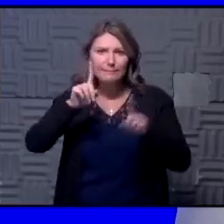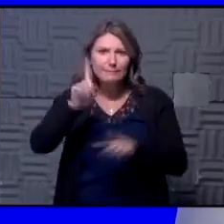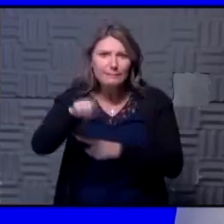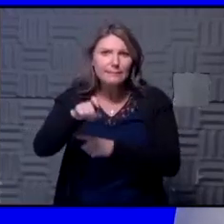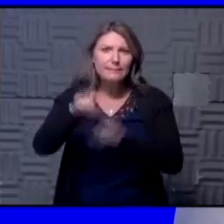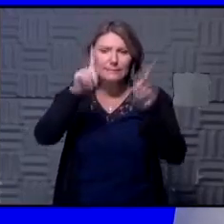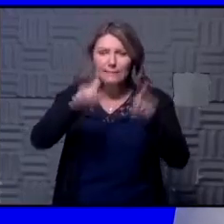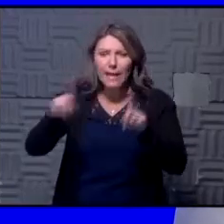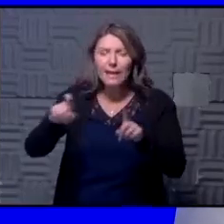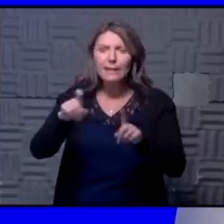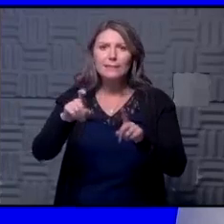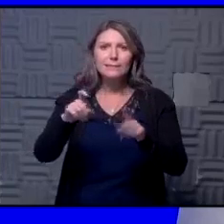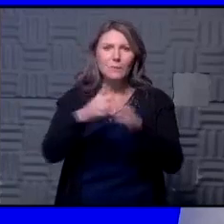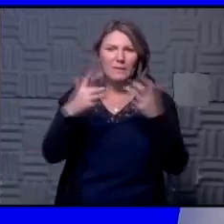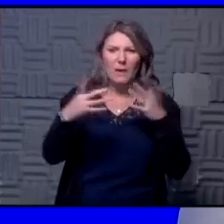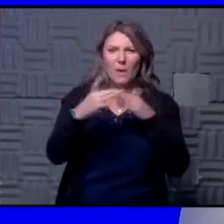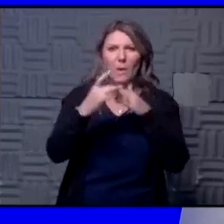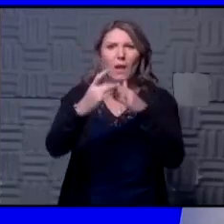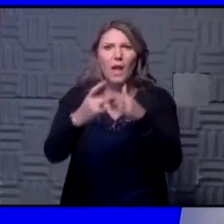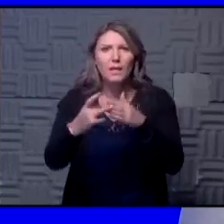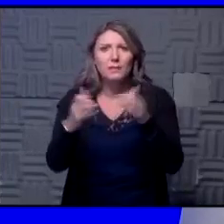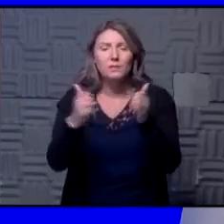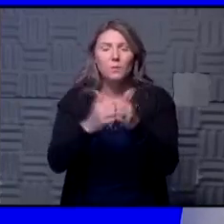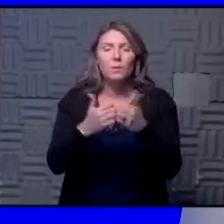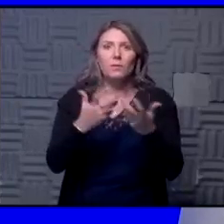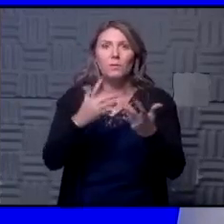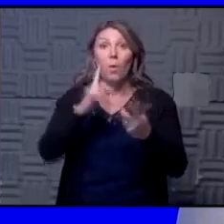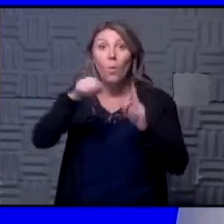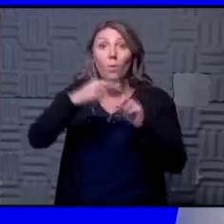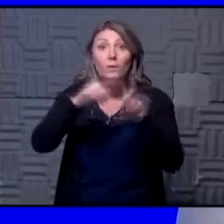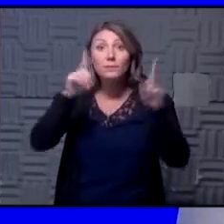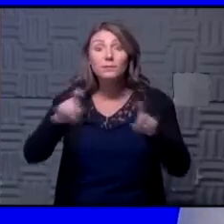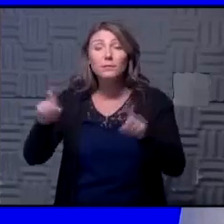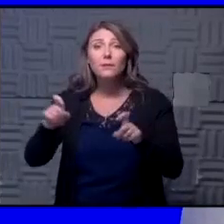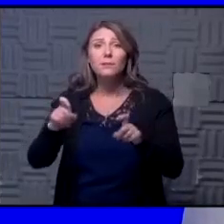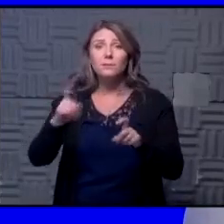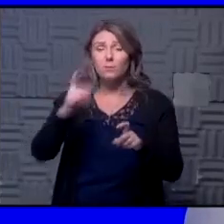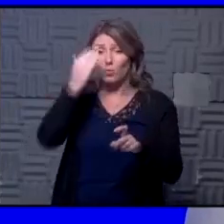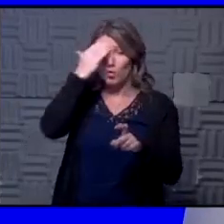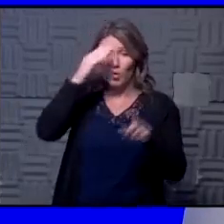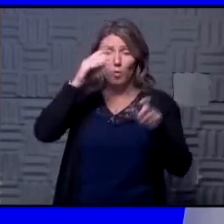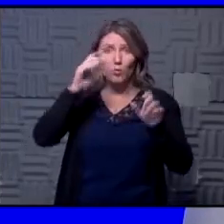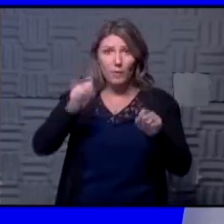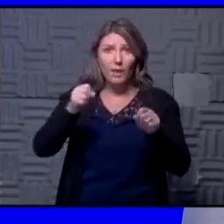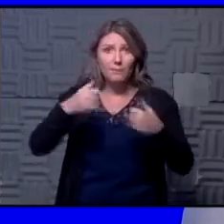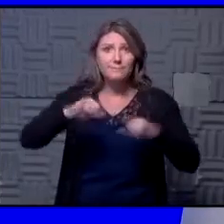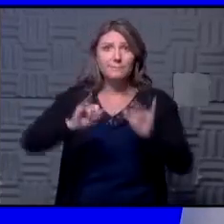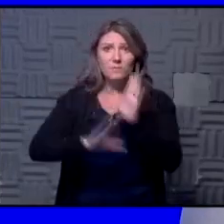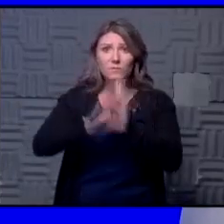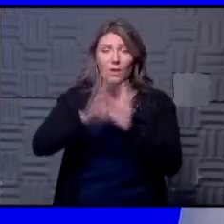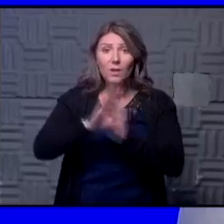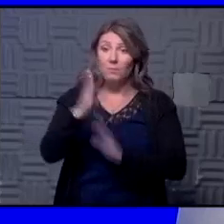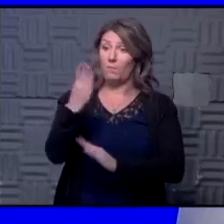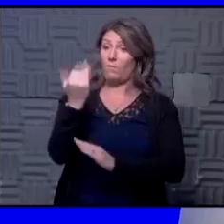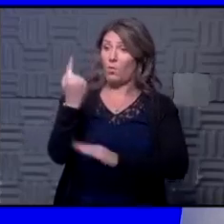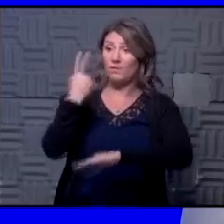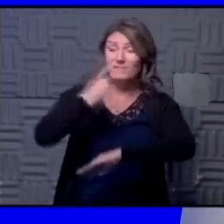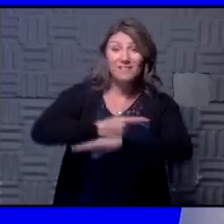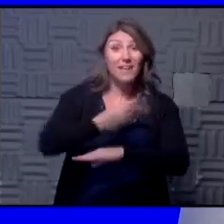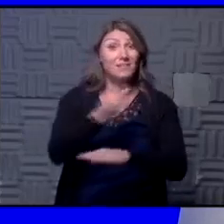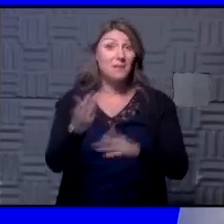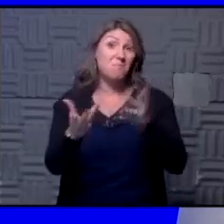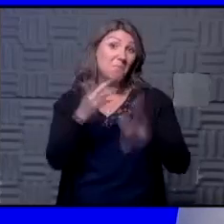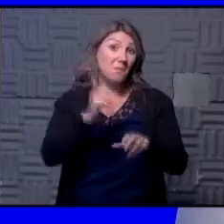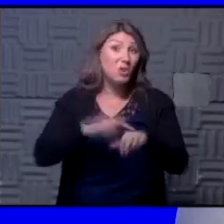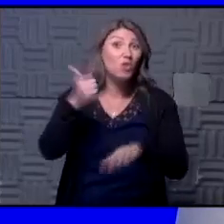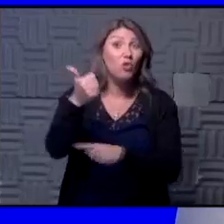don't give any guidance as to exactly when to test because we don't know we know that you can still develop the disease 14 days and sometimes even